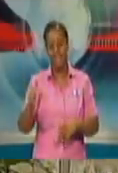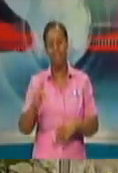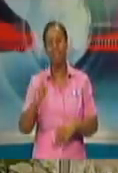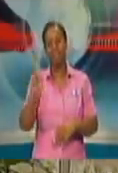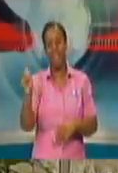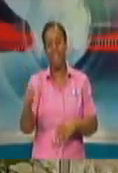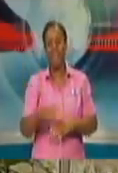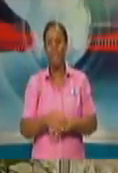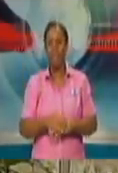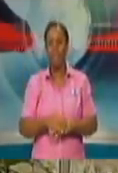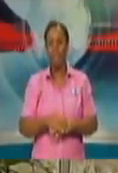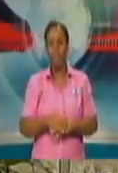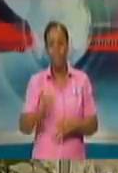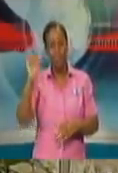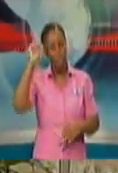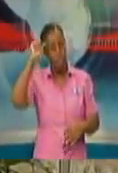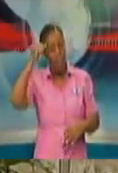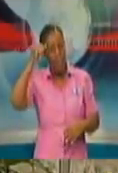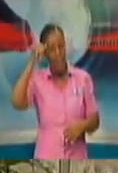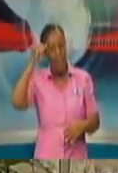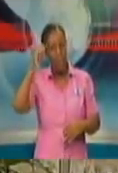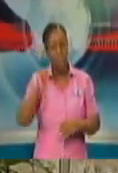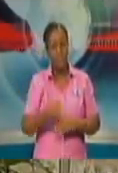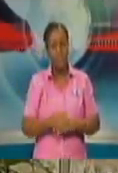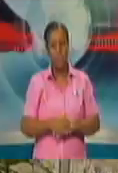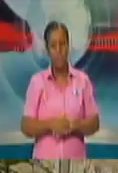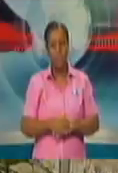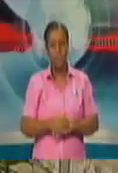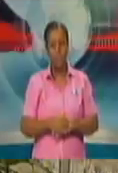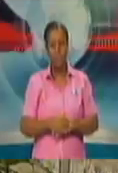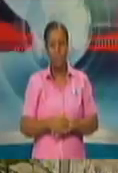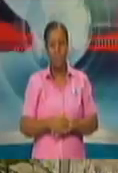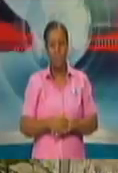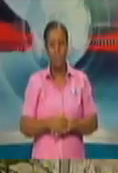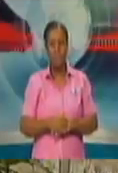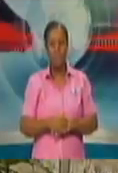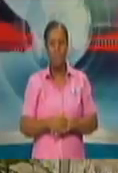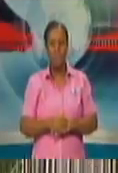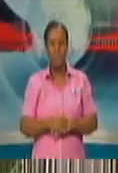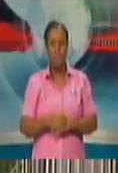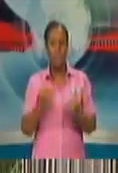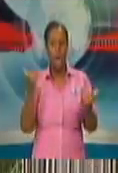this in mind as we begin taking your questions. 91.9.